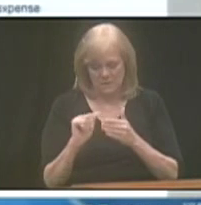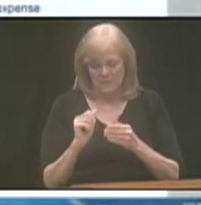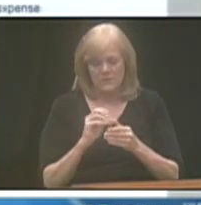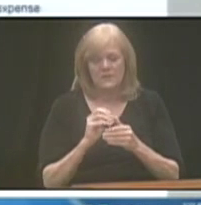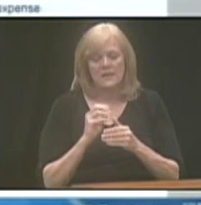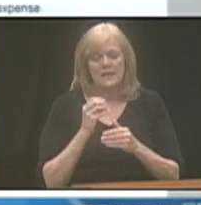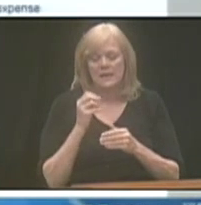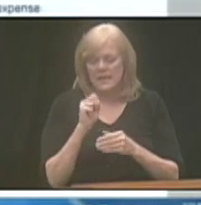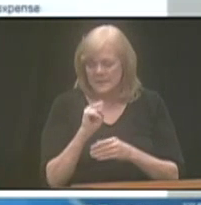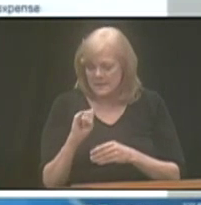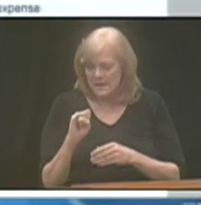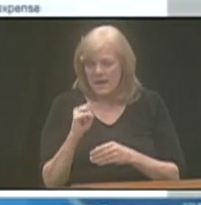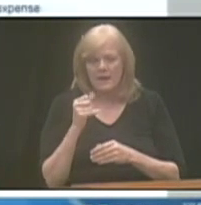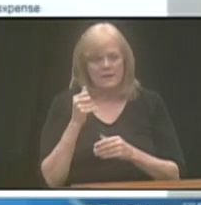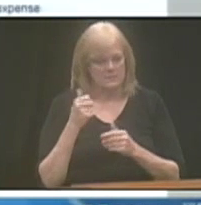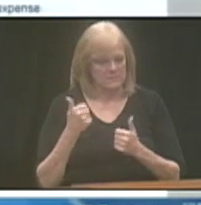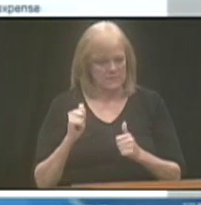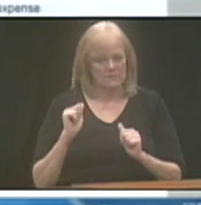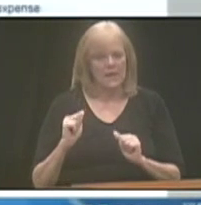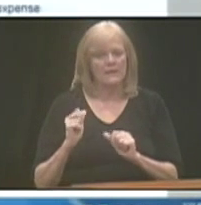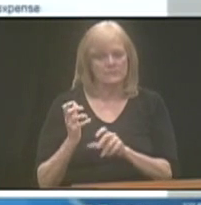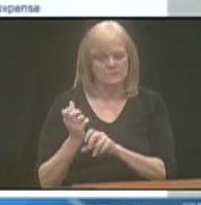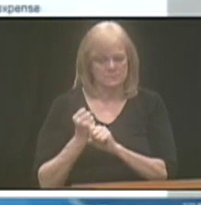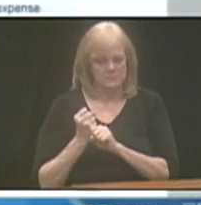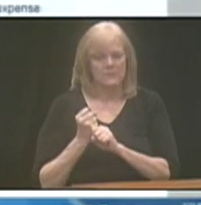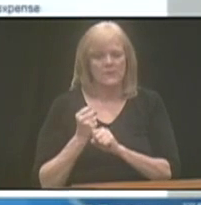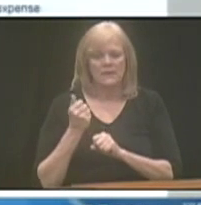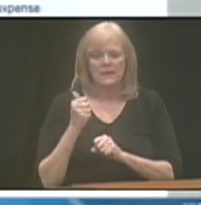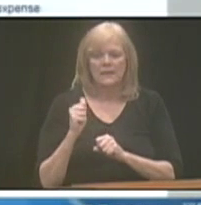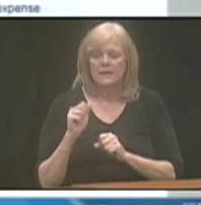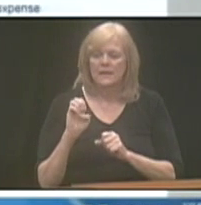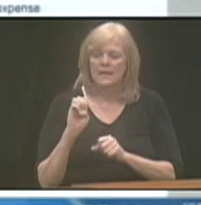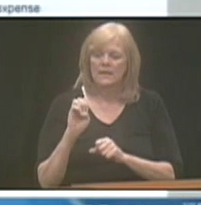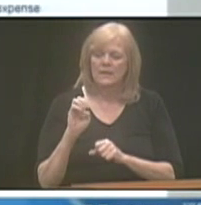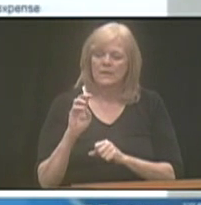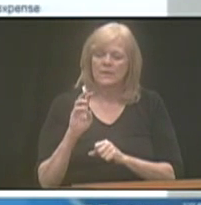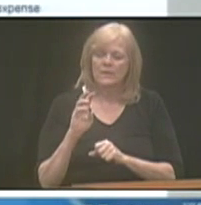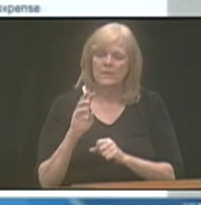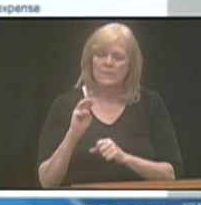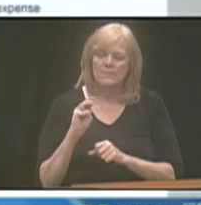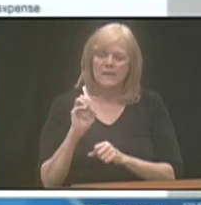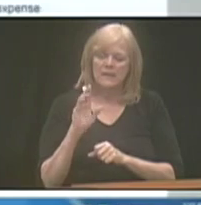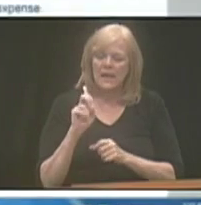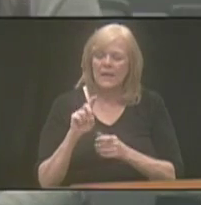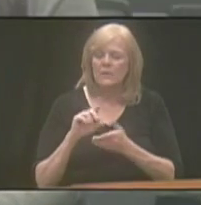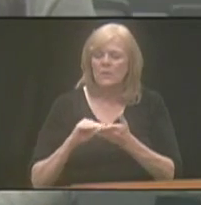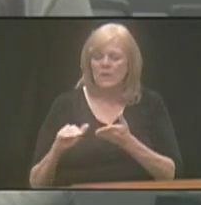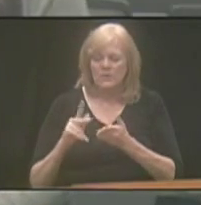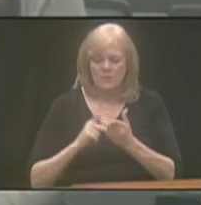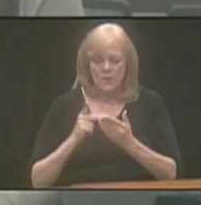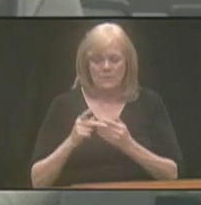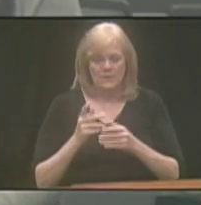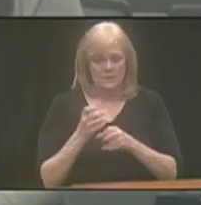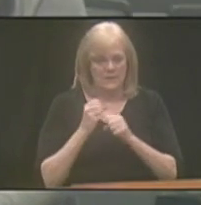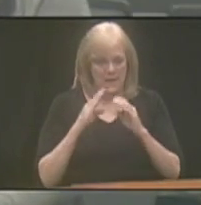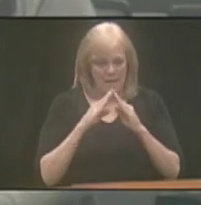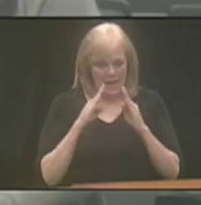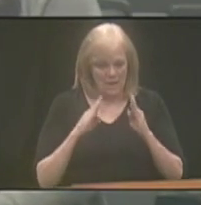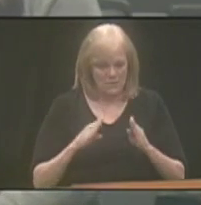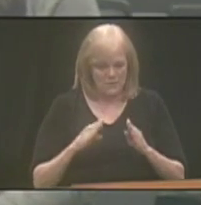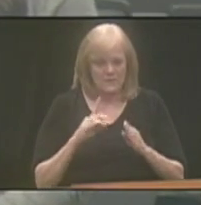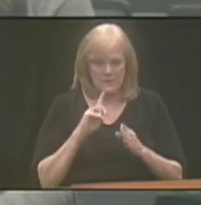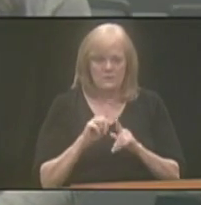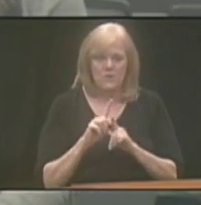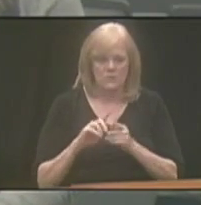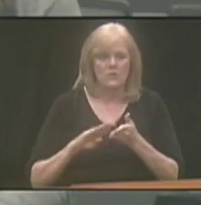SSI, and any other subsequent programs like Medicaid waiver services. Retained housing qualified expenses are also